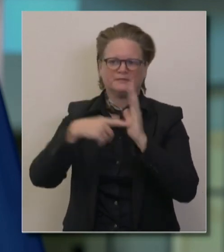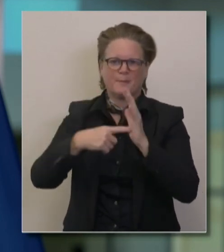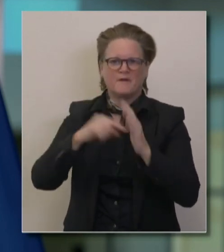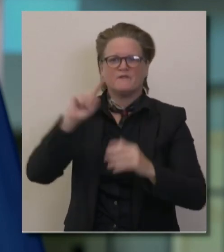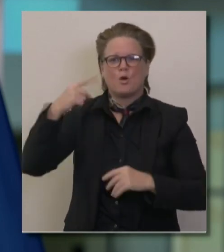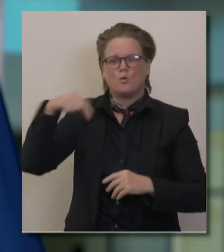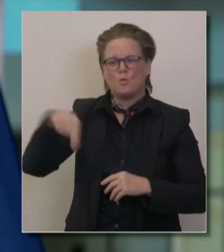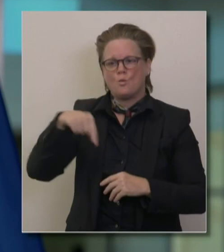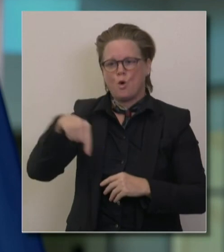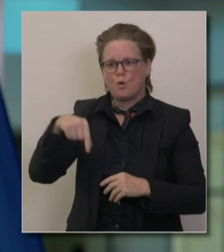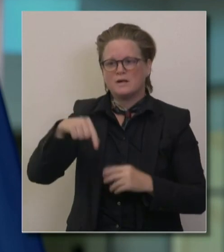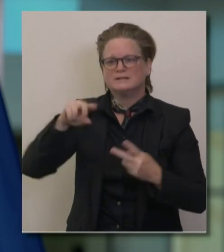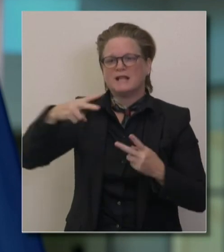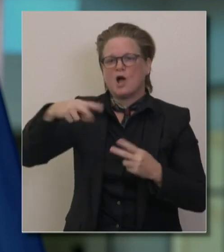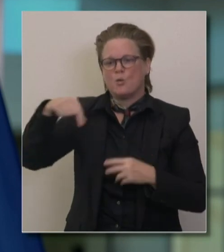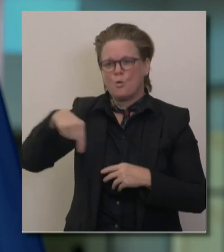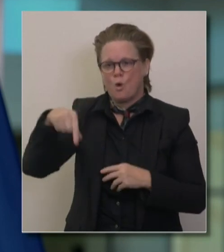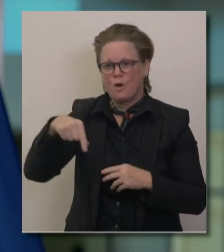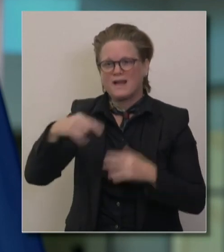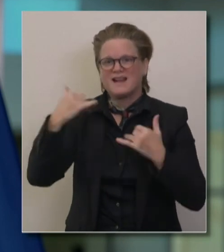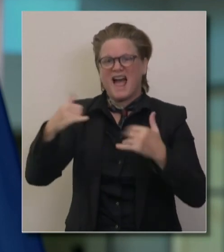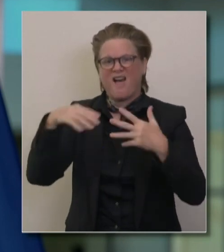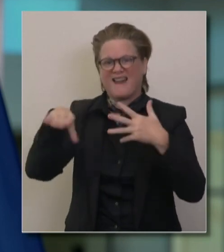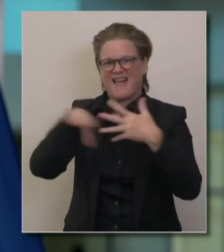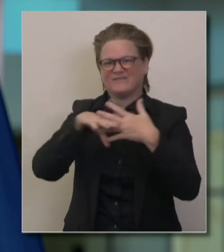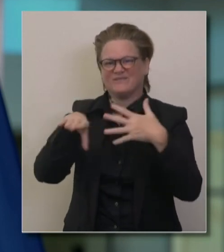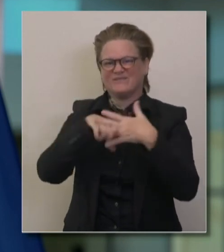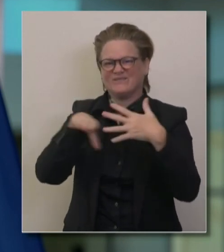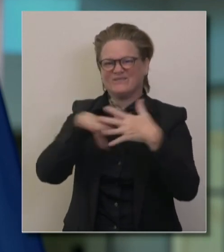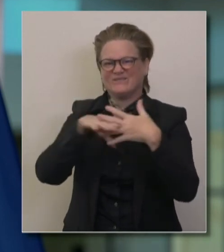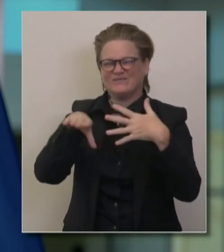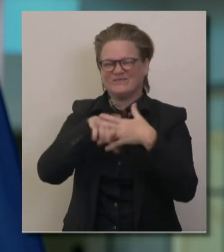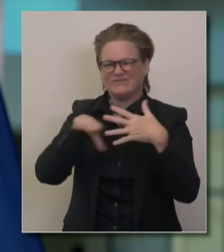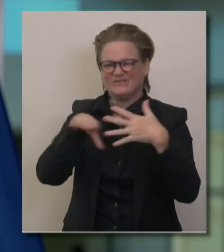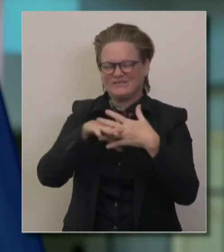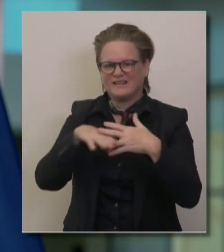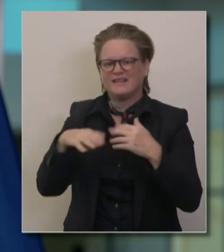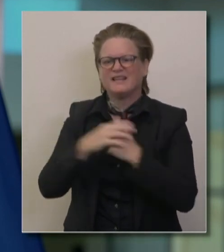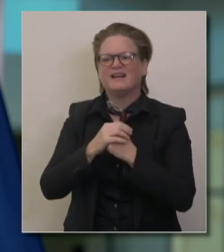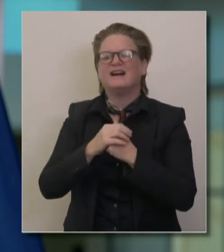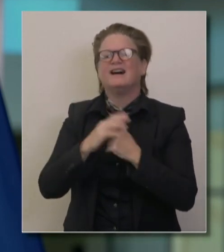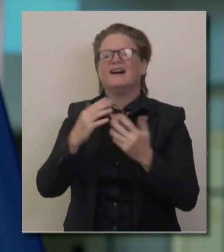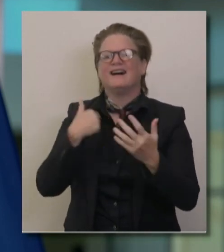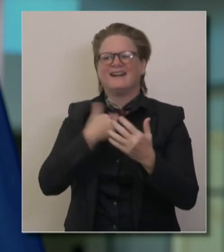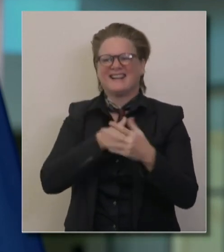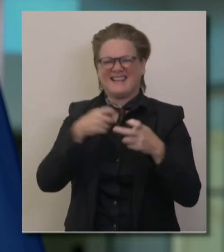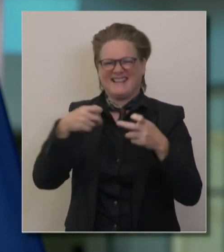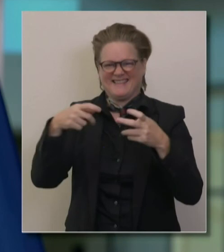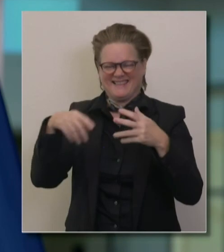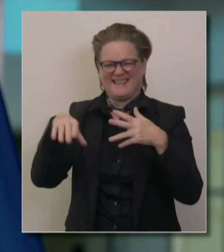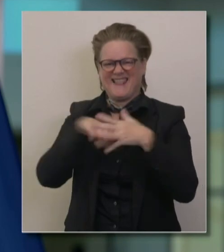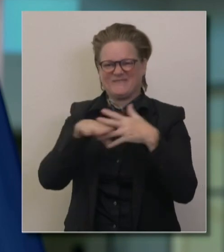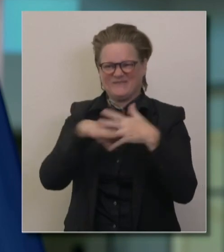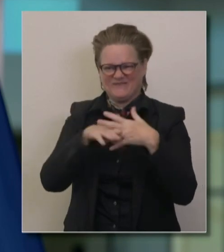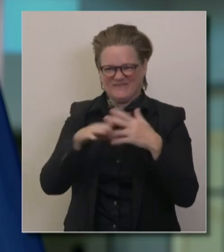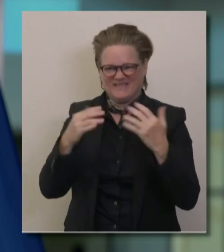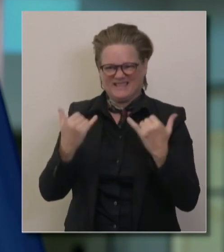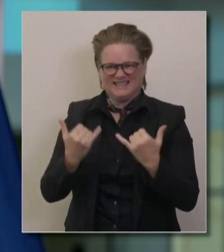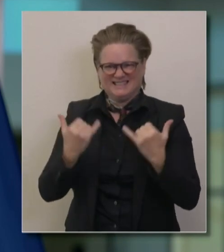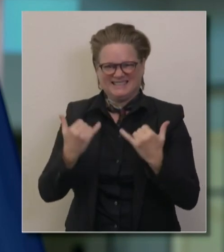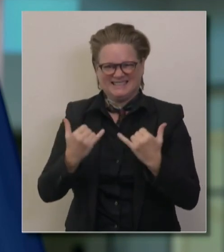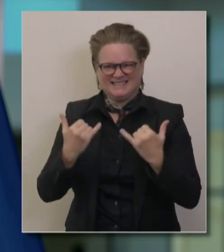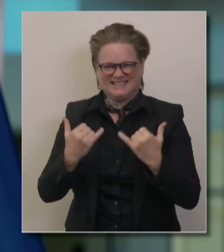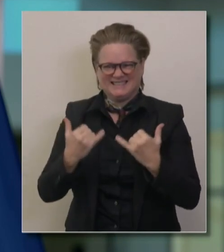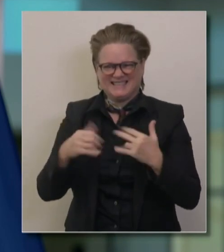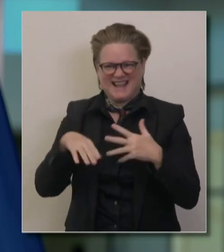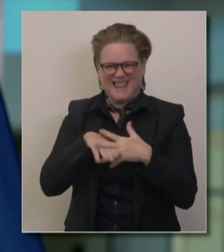is some hope with vaccines, quite a bit of hope, and that we are actively working. And that's why the governor is so committed to sharing